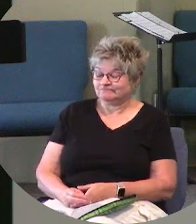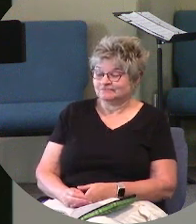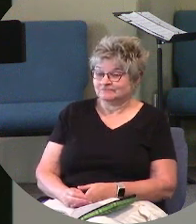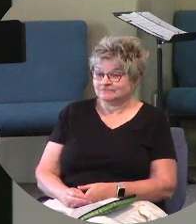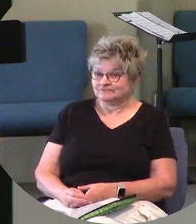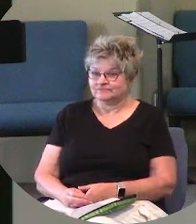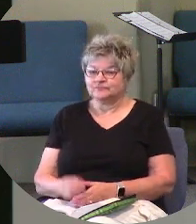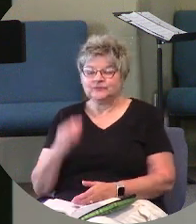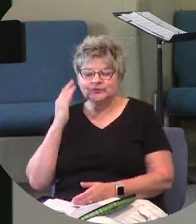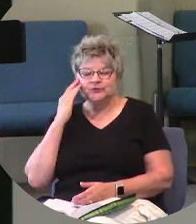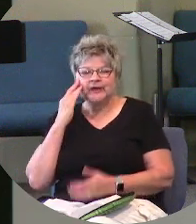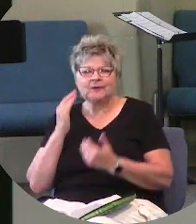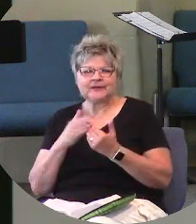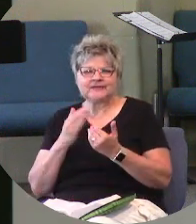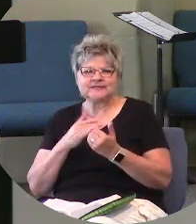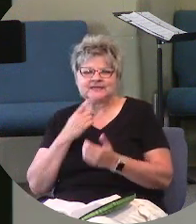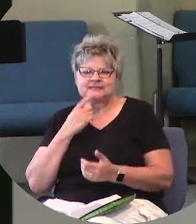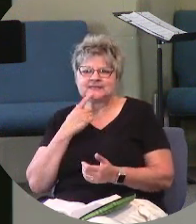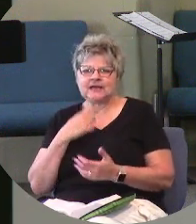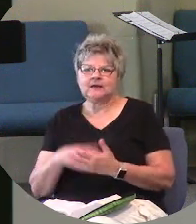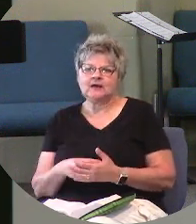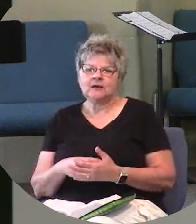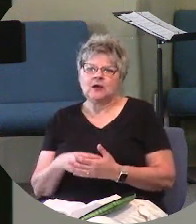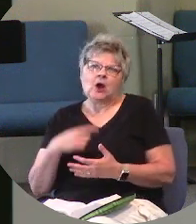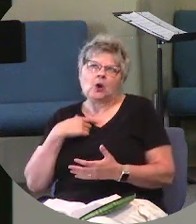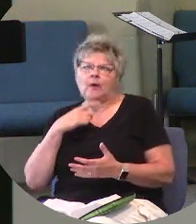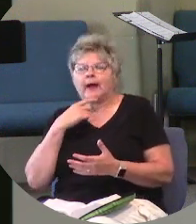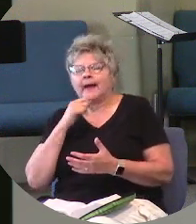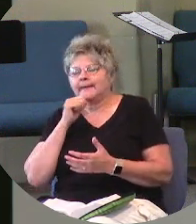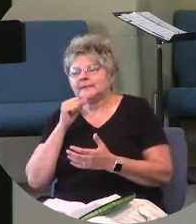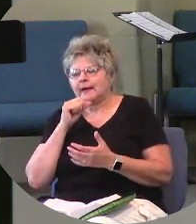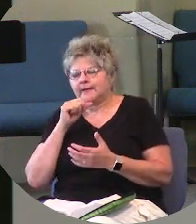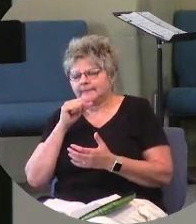Do you know how easy it would be to say, well, you know, I'm not married.